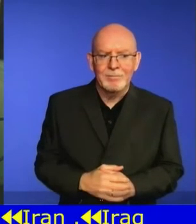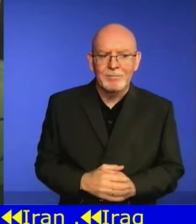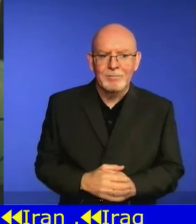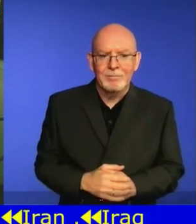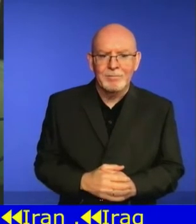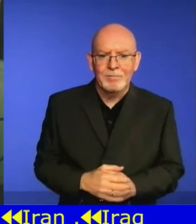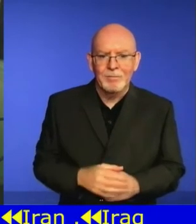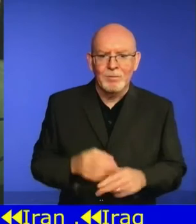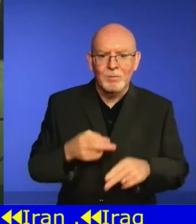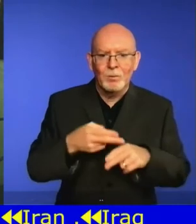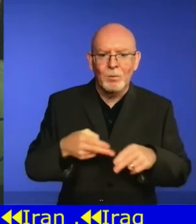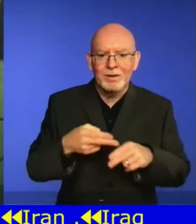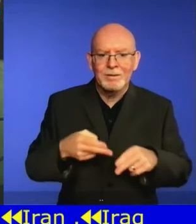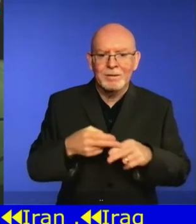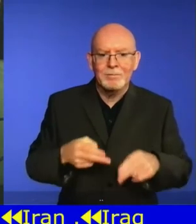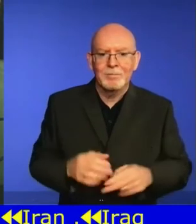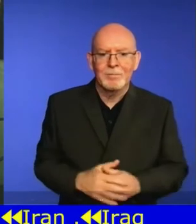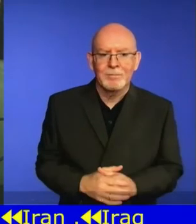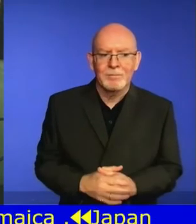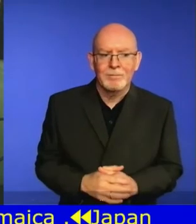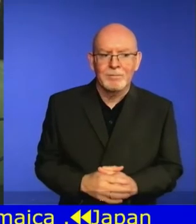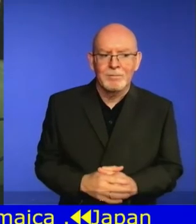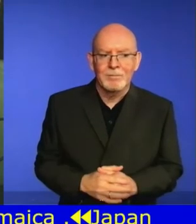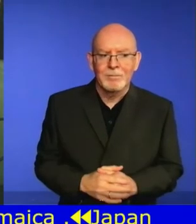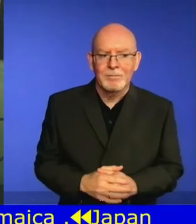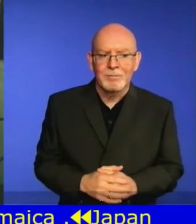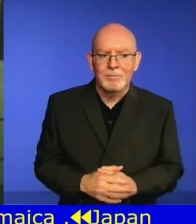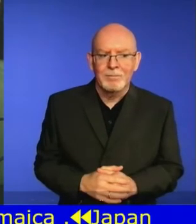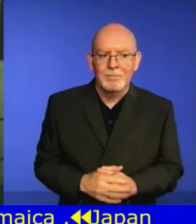Kyrgyzstan, Laos People's Democratic Republic,